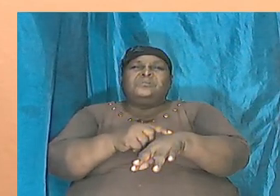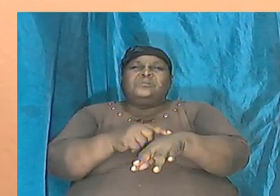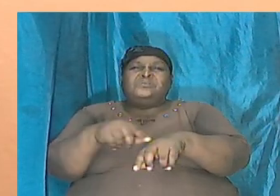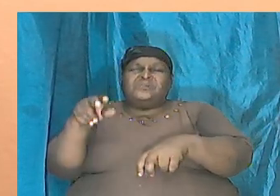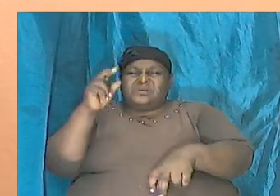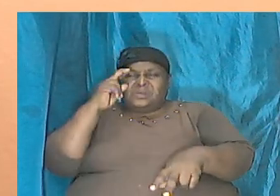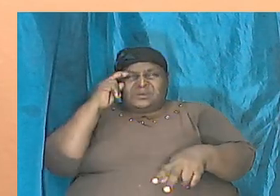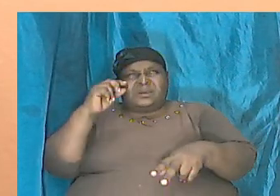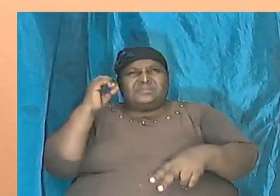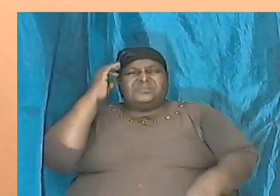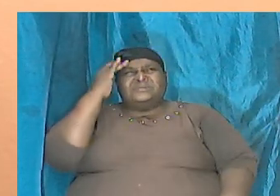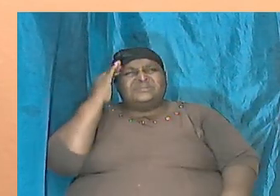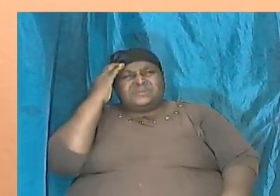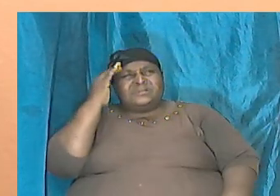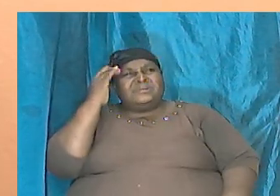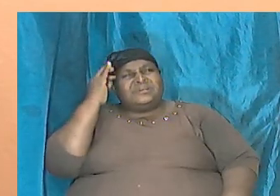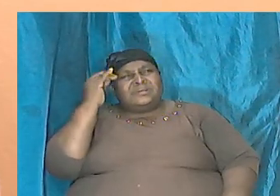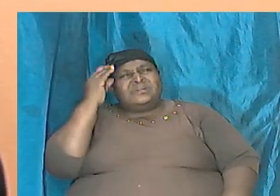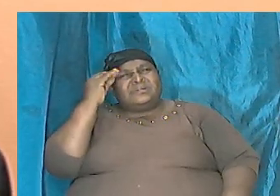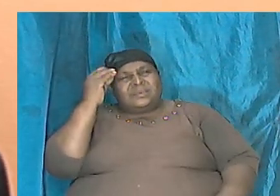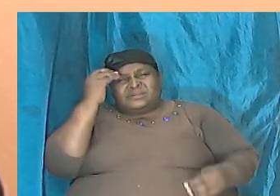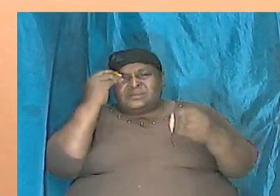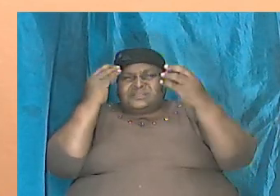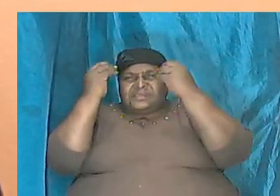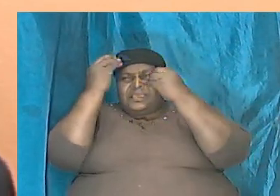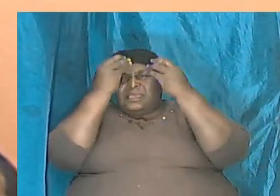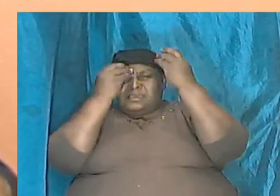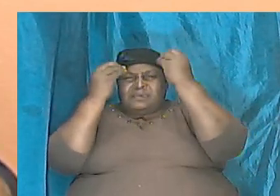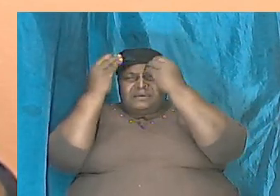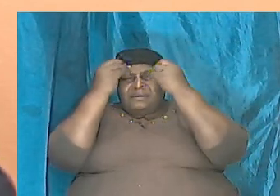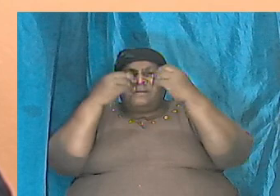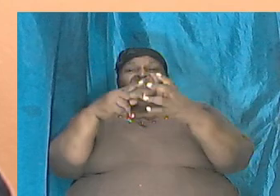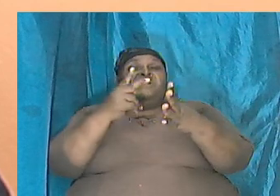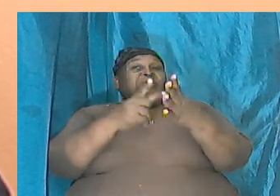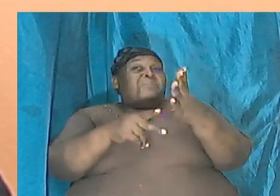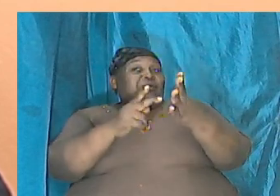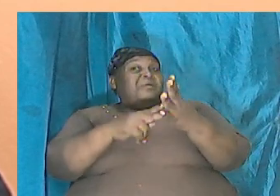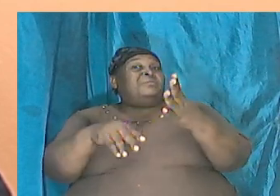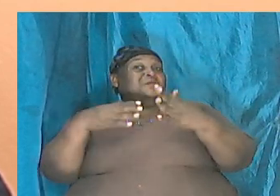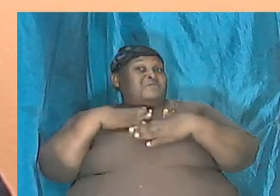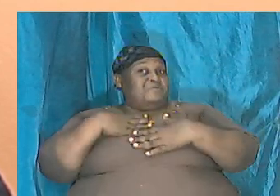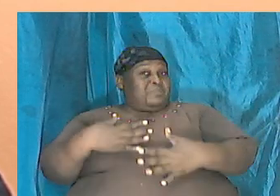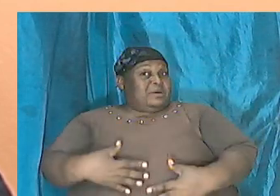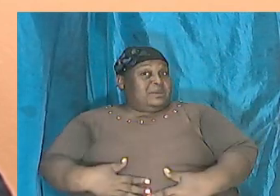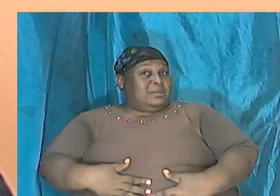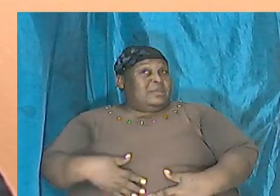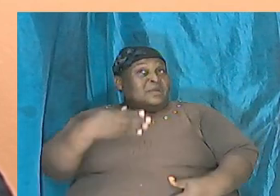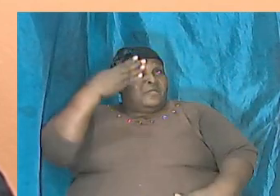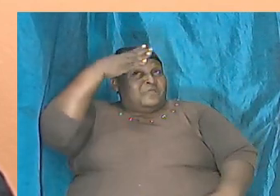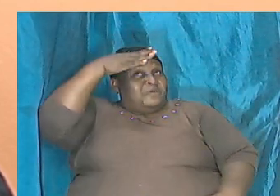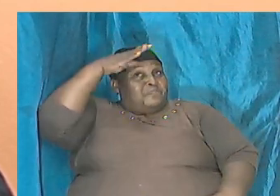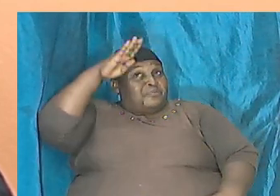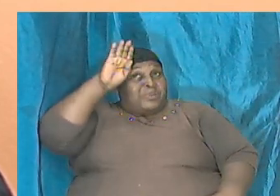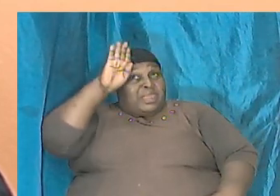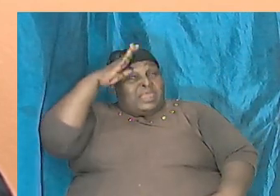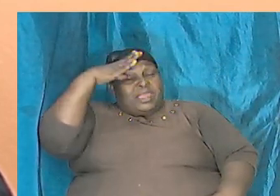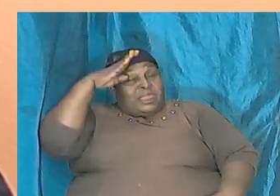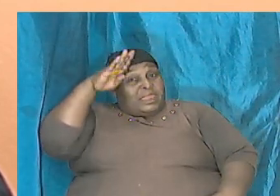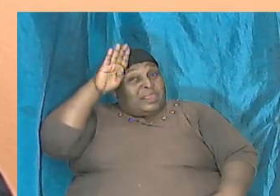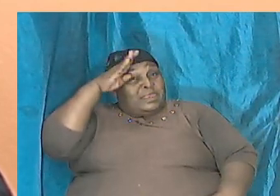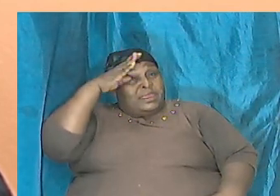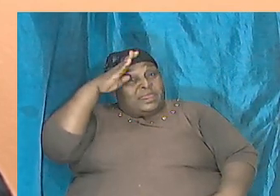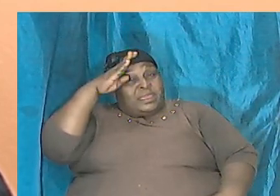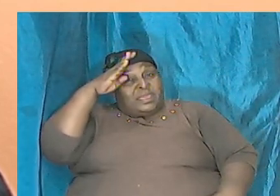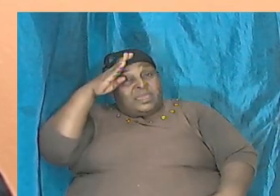interconnectivity of all the parts of our system, the brain and its connection to the heart and